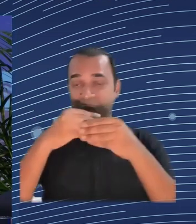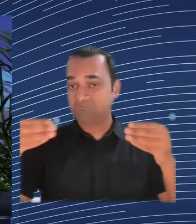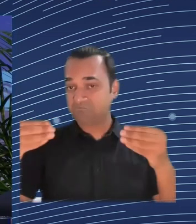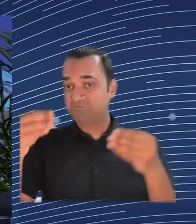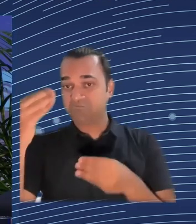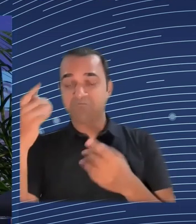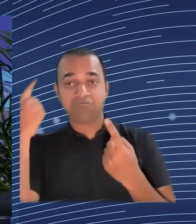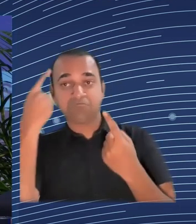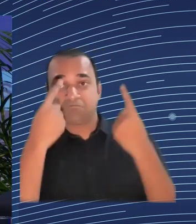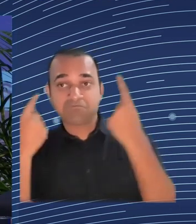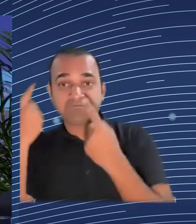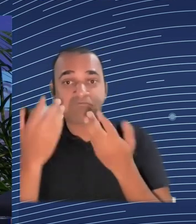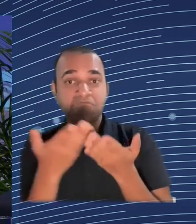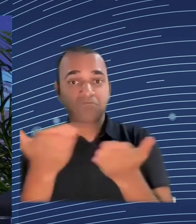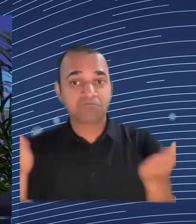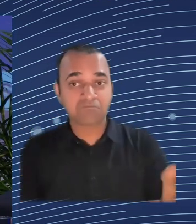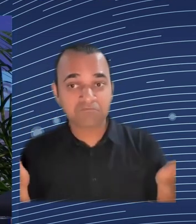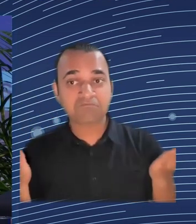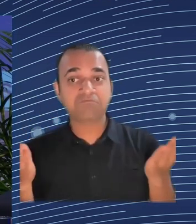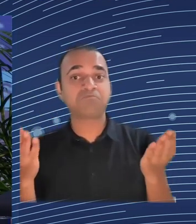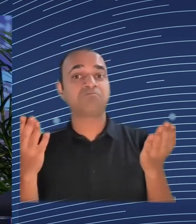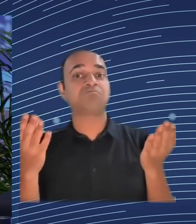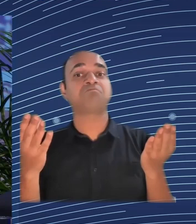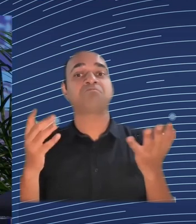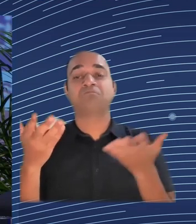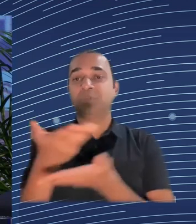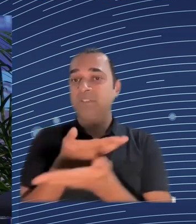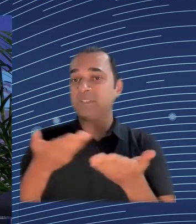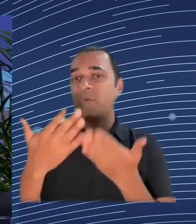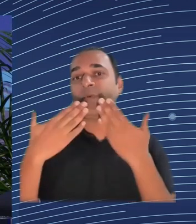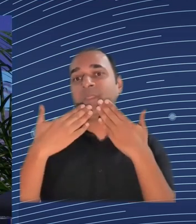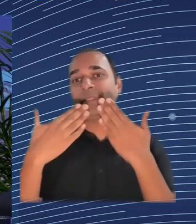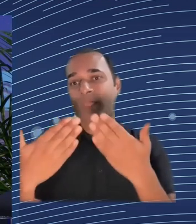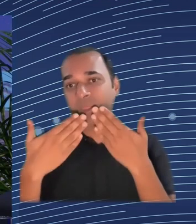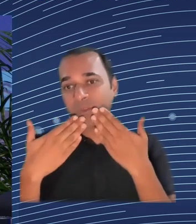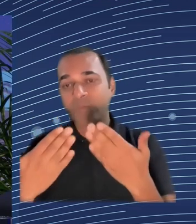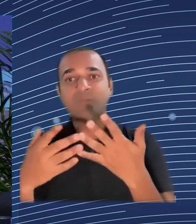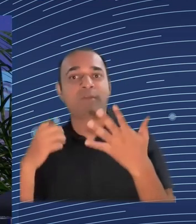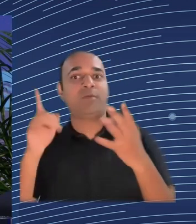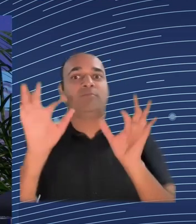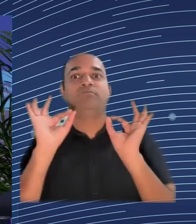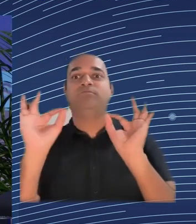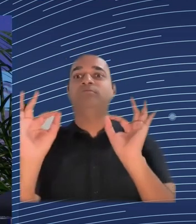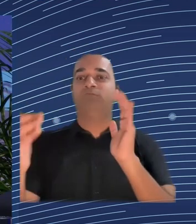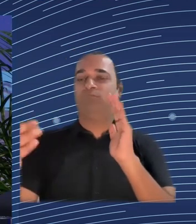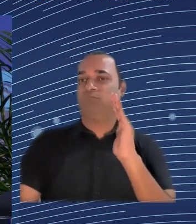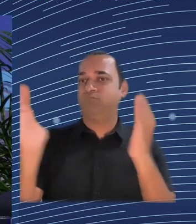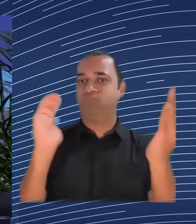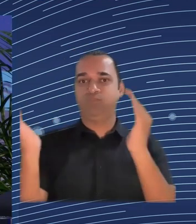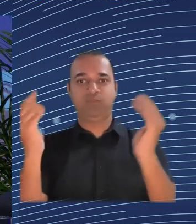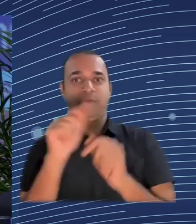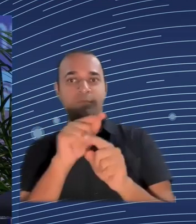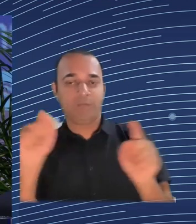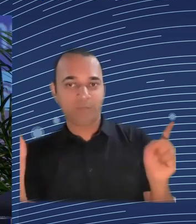but targeting better the cohesion policy is probably something that regions, communities, officials, entrepreneurs, everyone